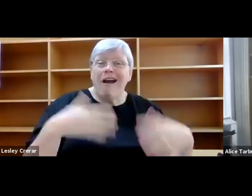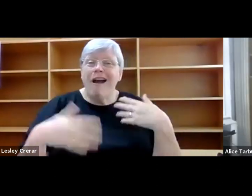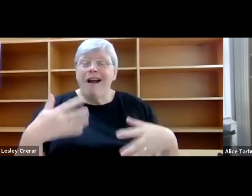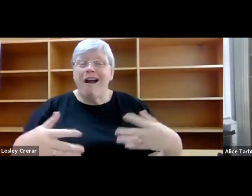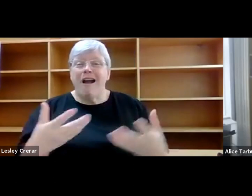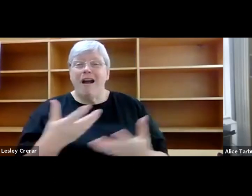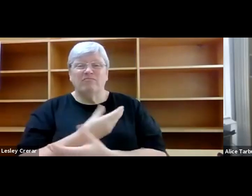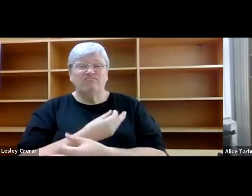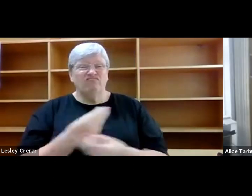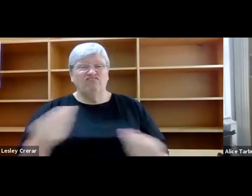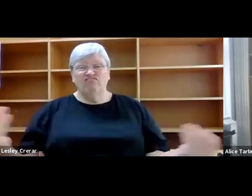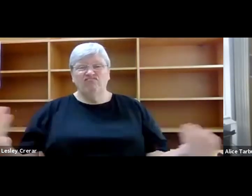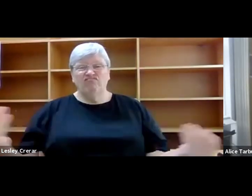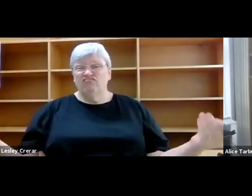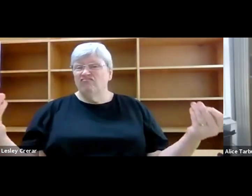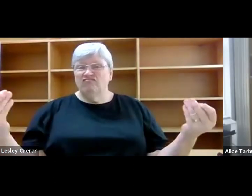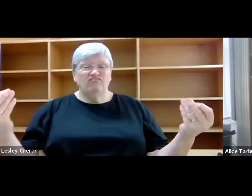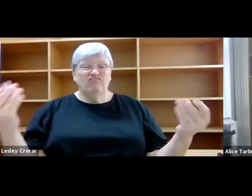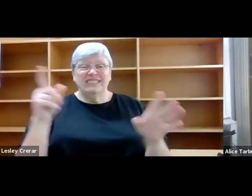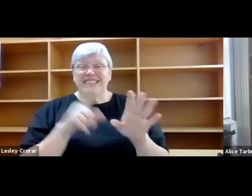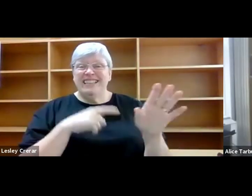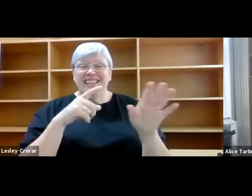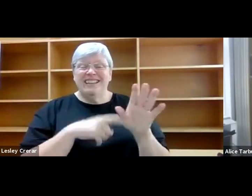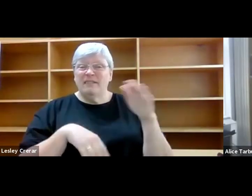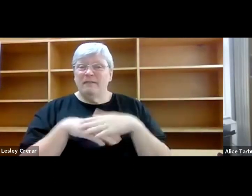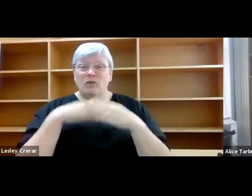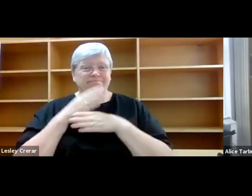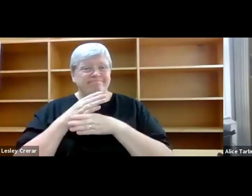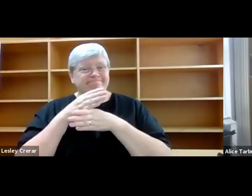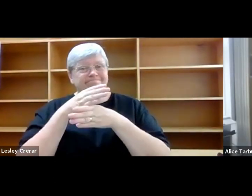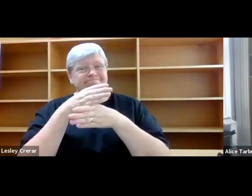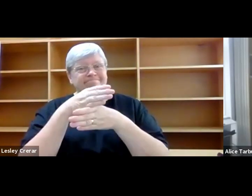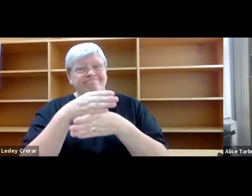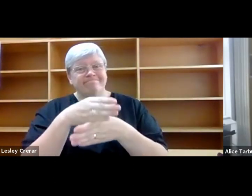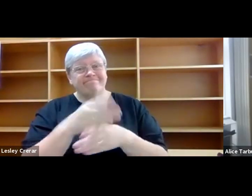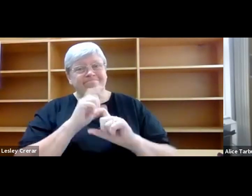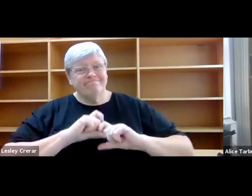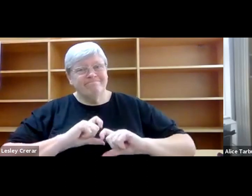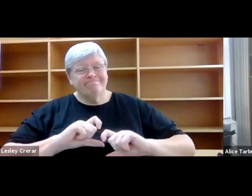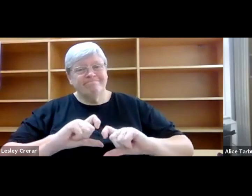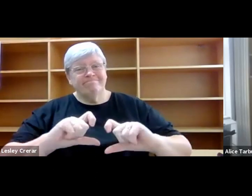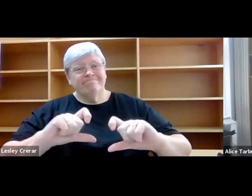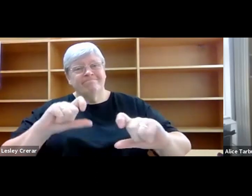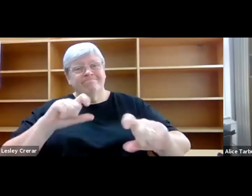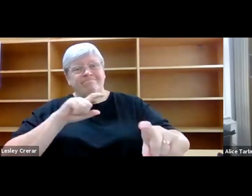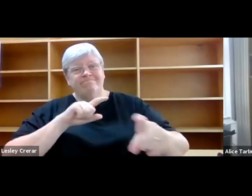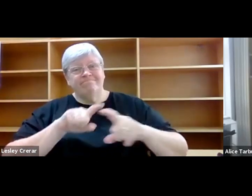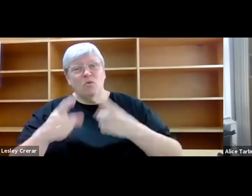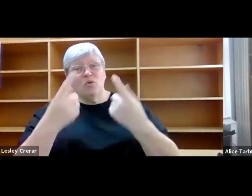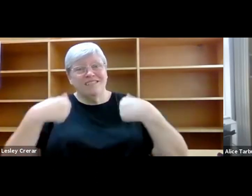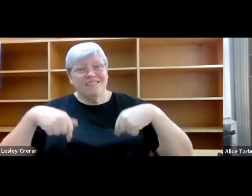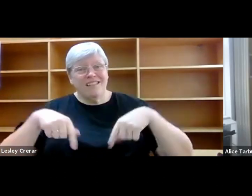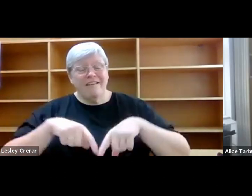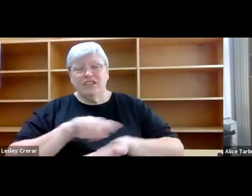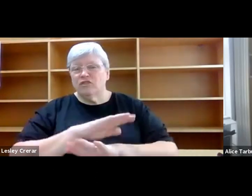sort. The year is full of labour, and remains so, even though the vast majority of us now do not work the